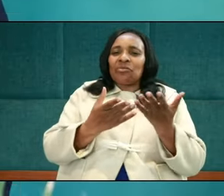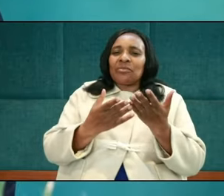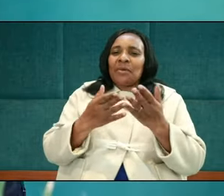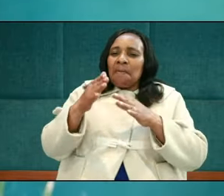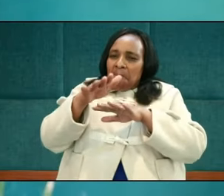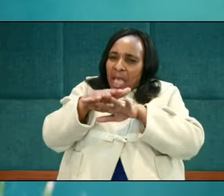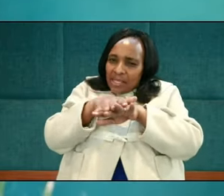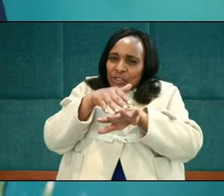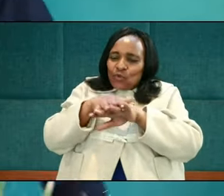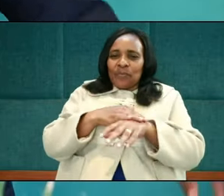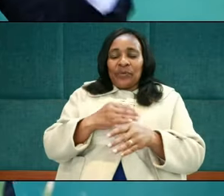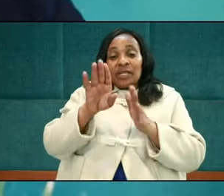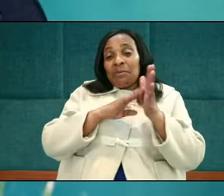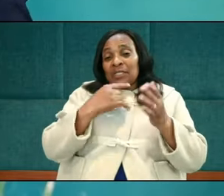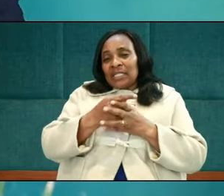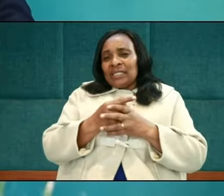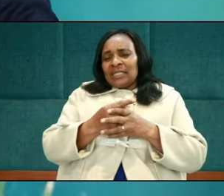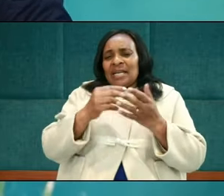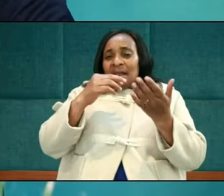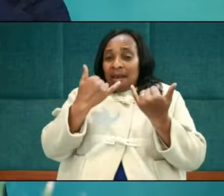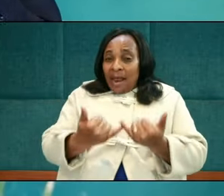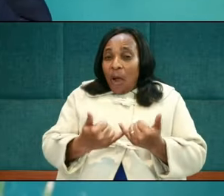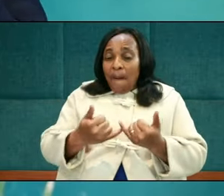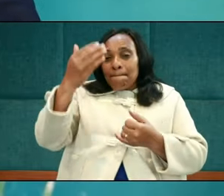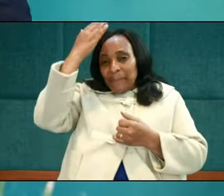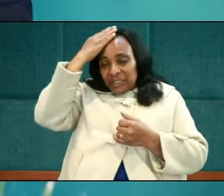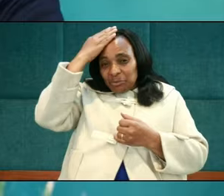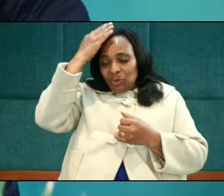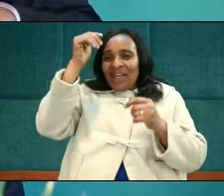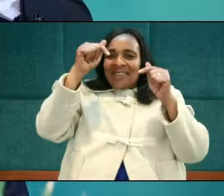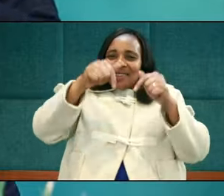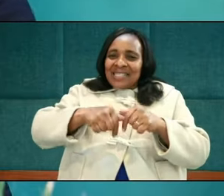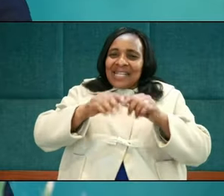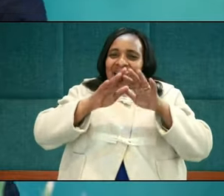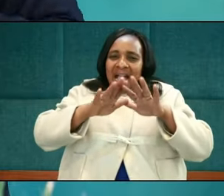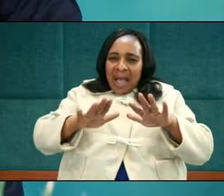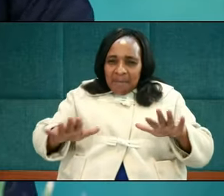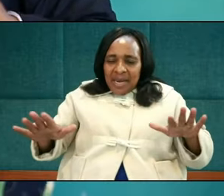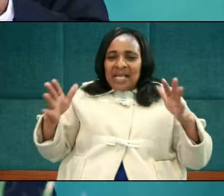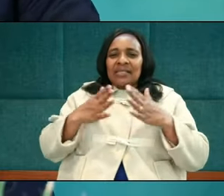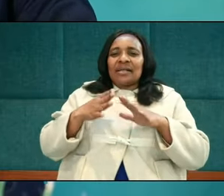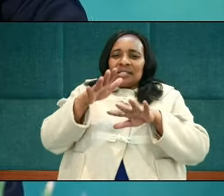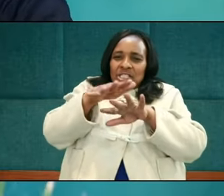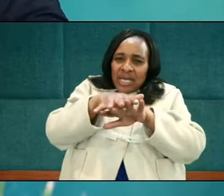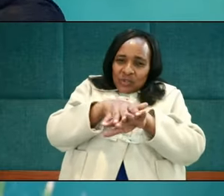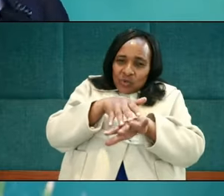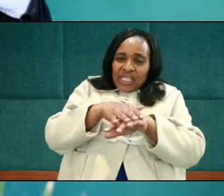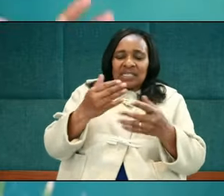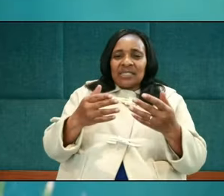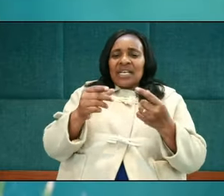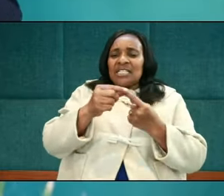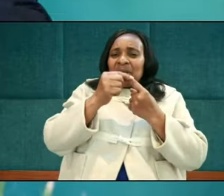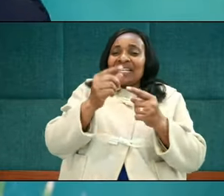friends, I want you to note that meekness, placidity, calmness, especially in